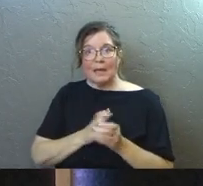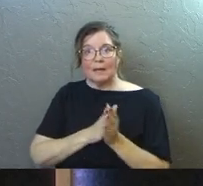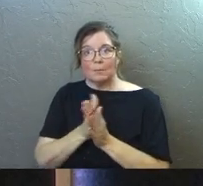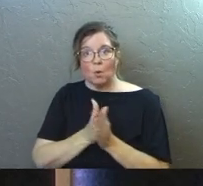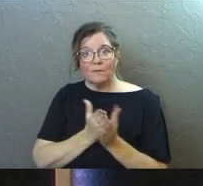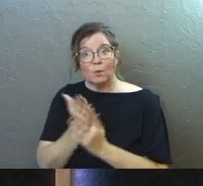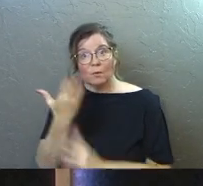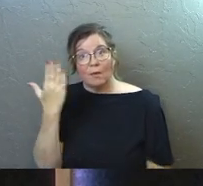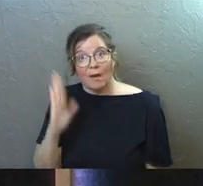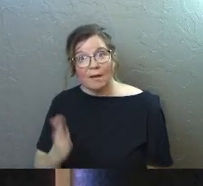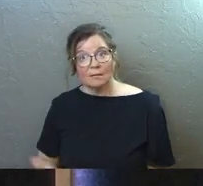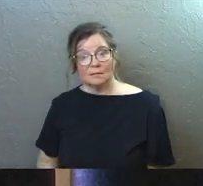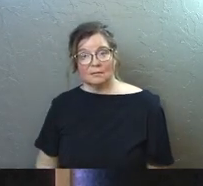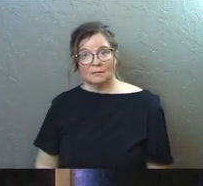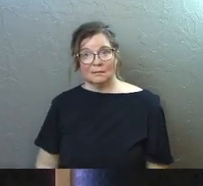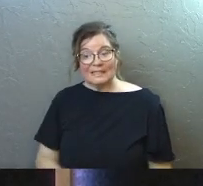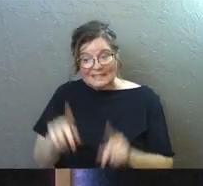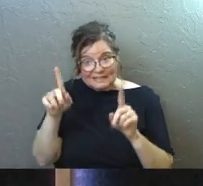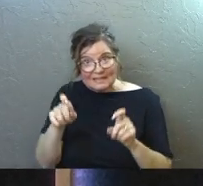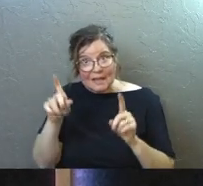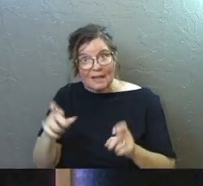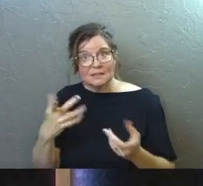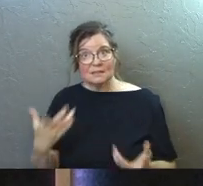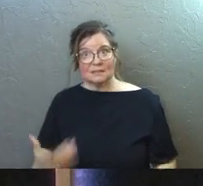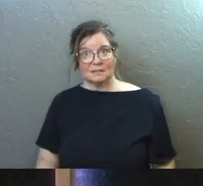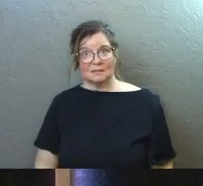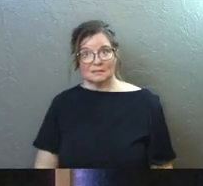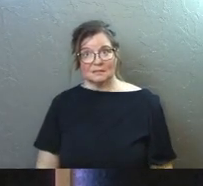motivated by God. It's a test.